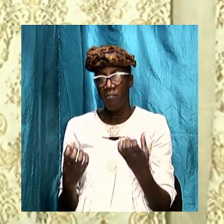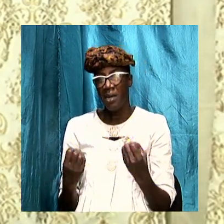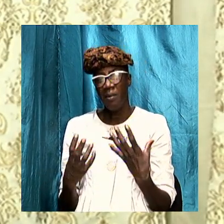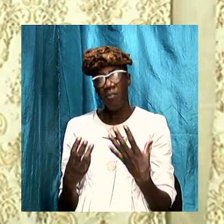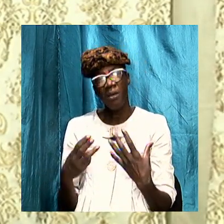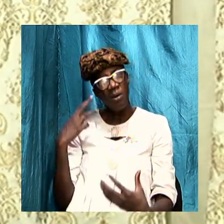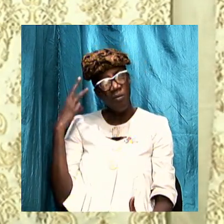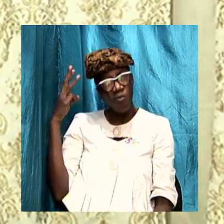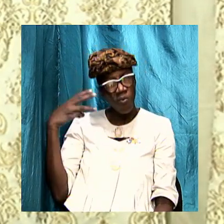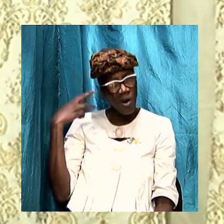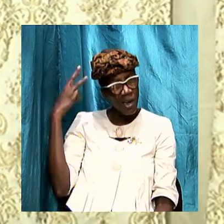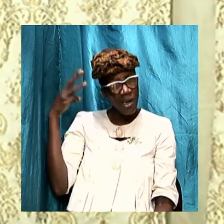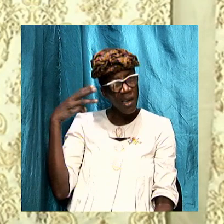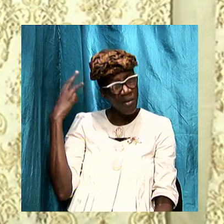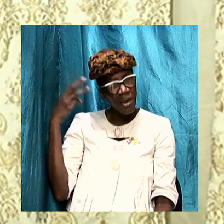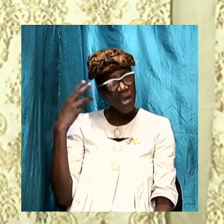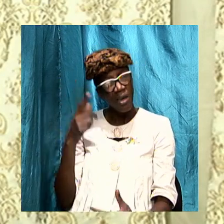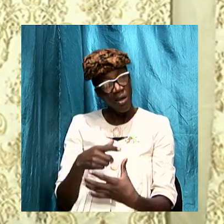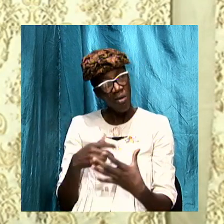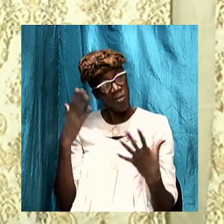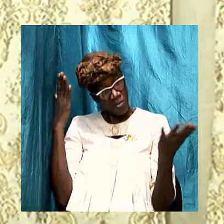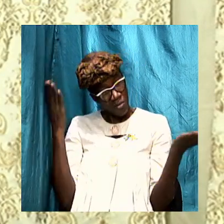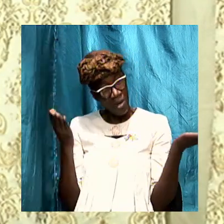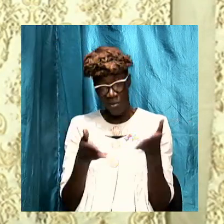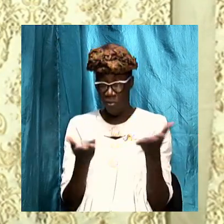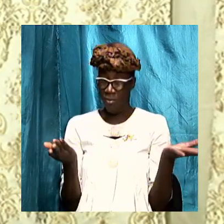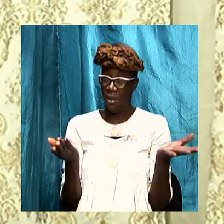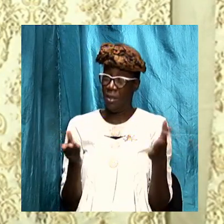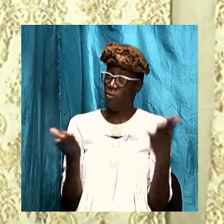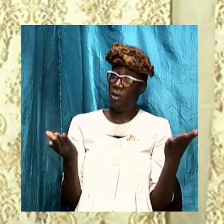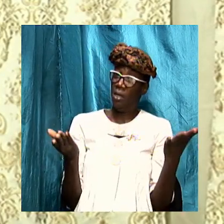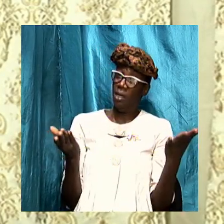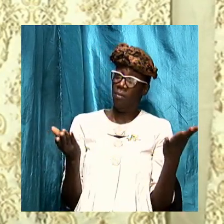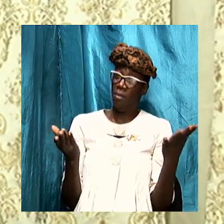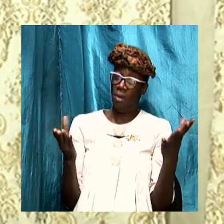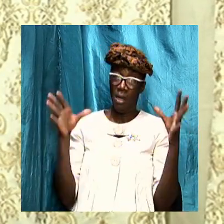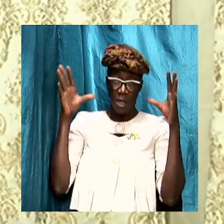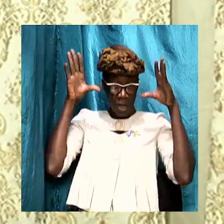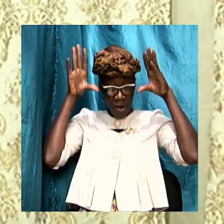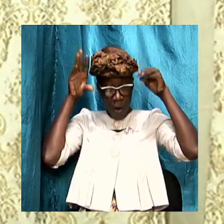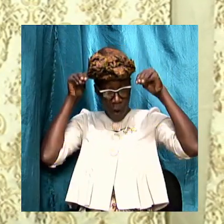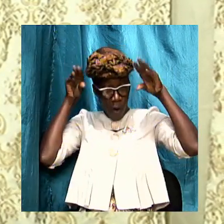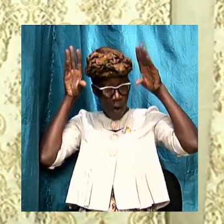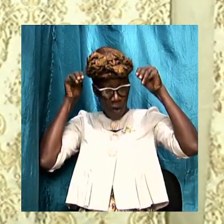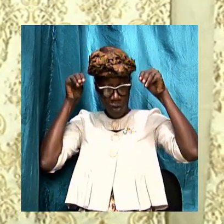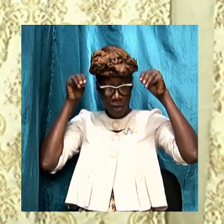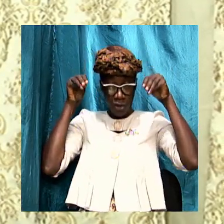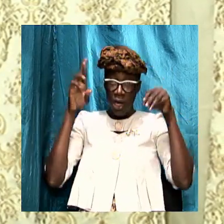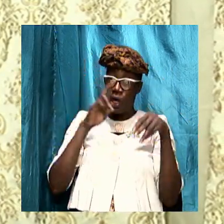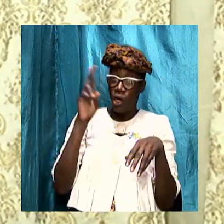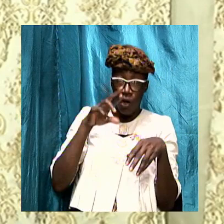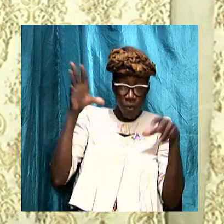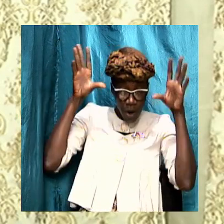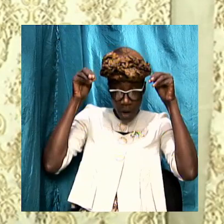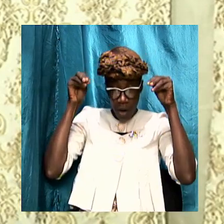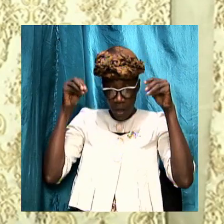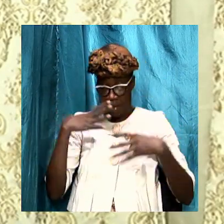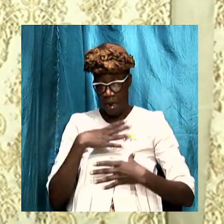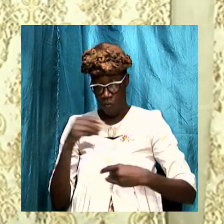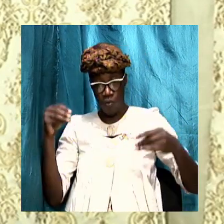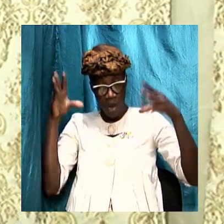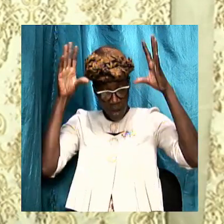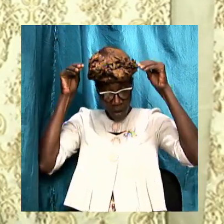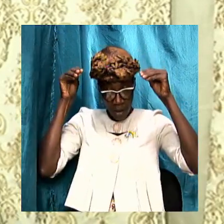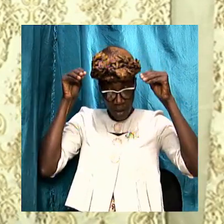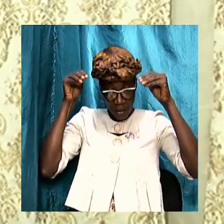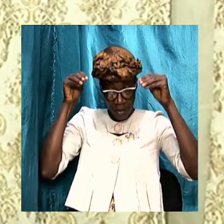and to be wondering what is he talking about the horsemen are coming and the red horse and the white horse and